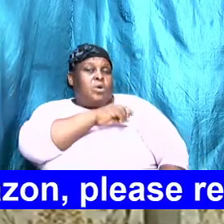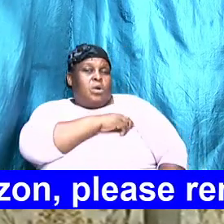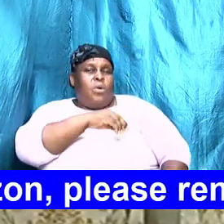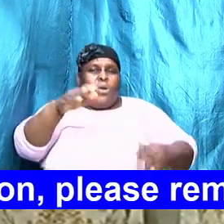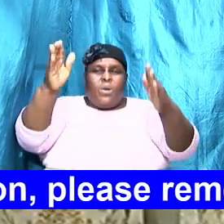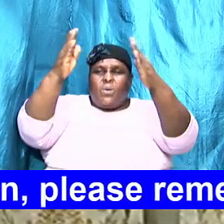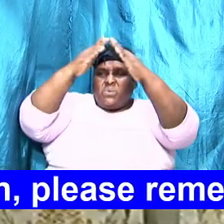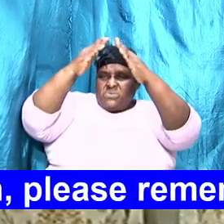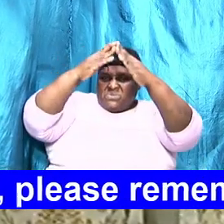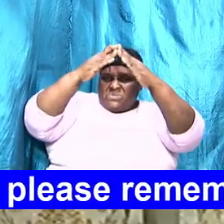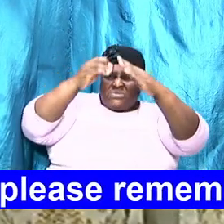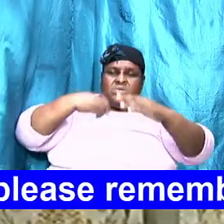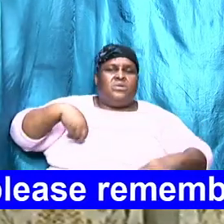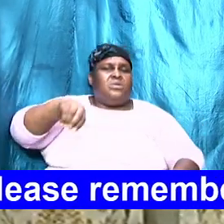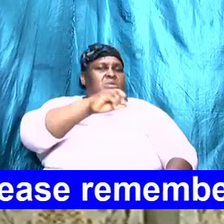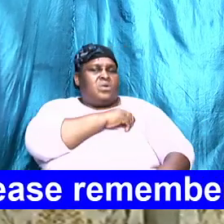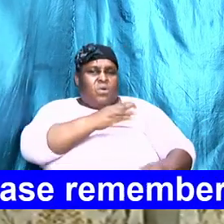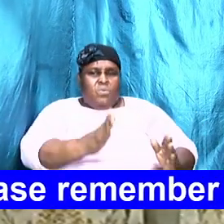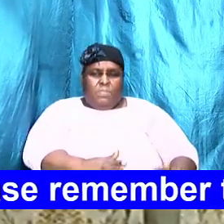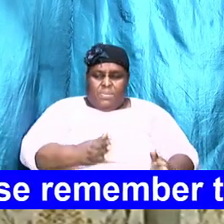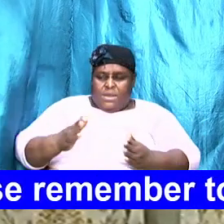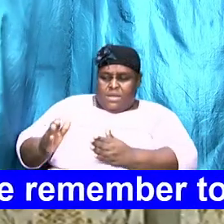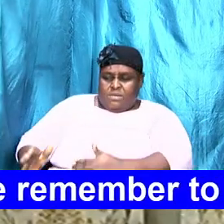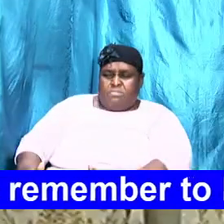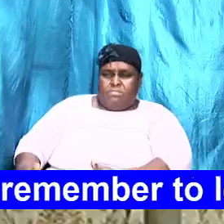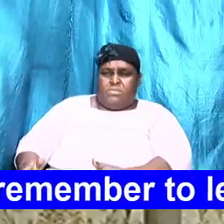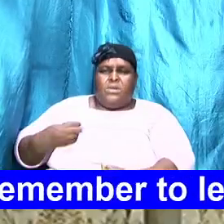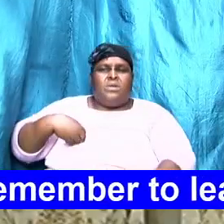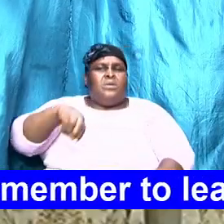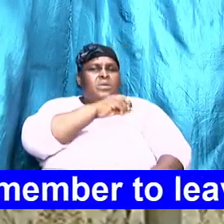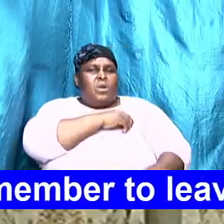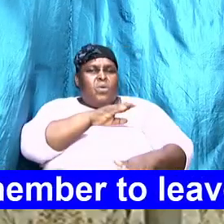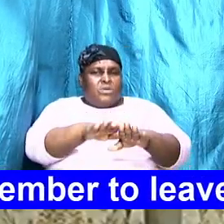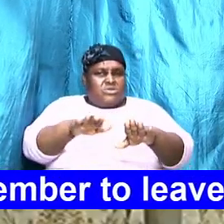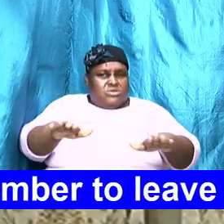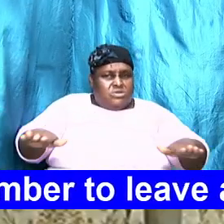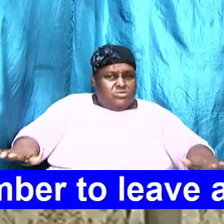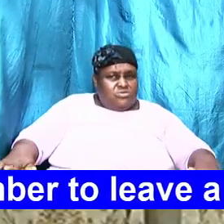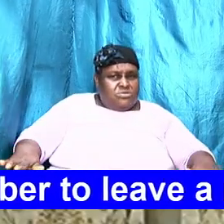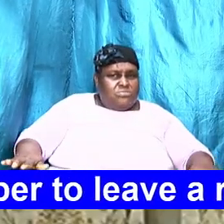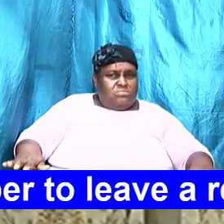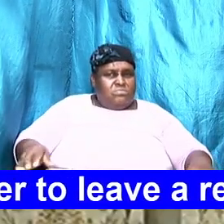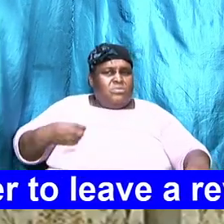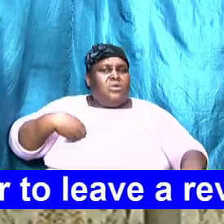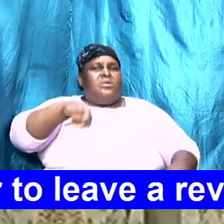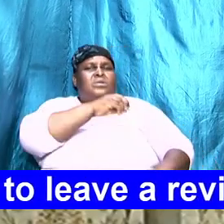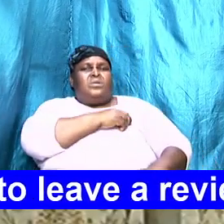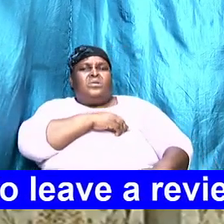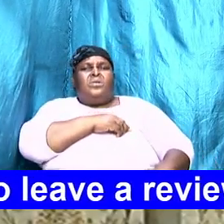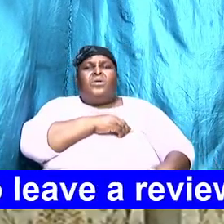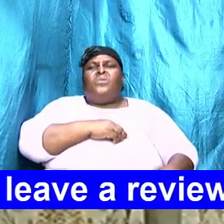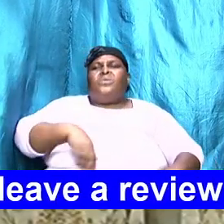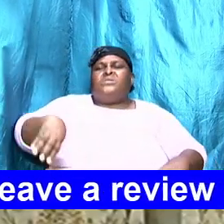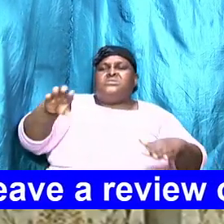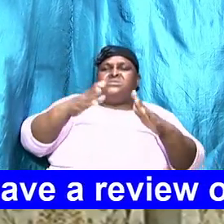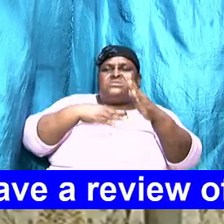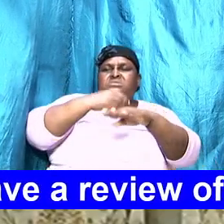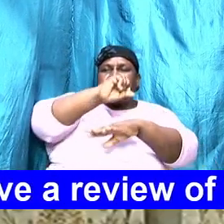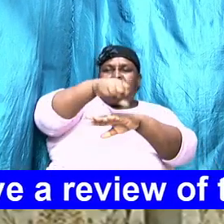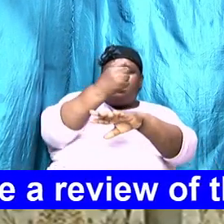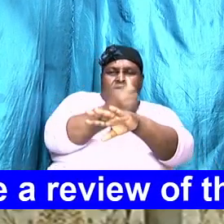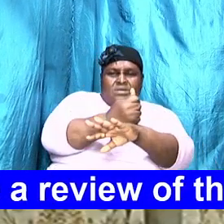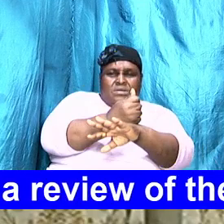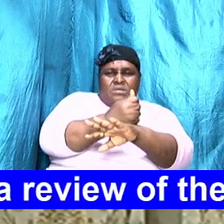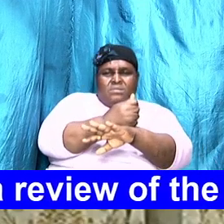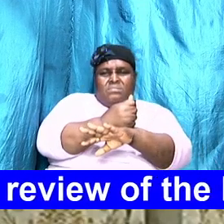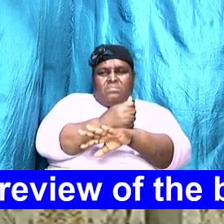our plan our children our accomplishment accomplishment